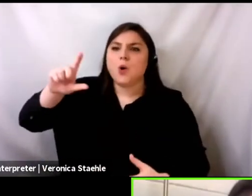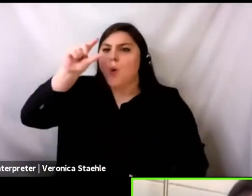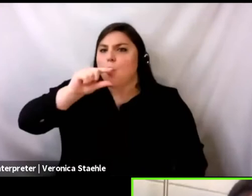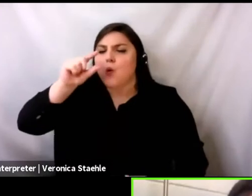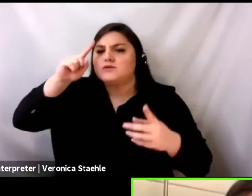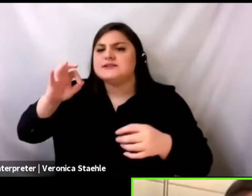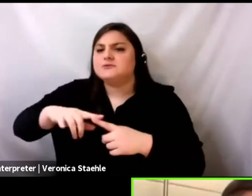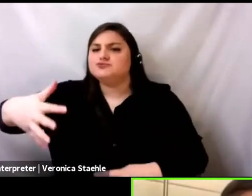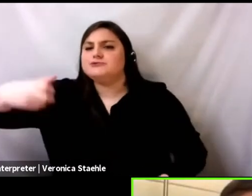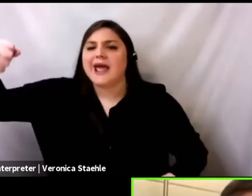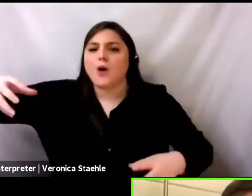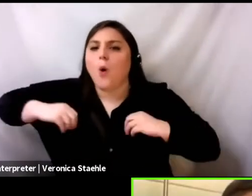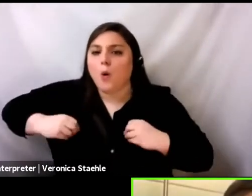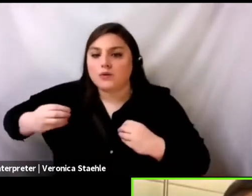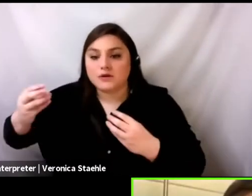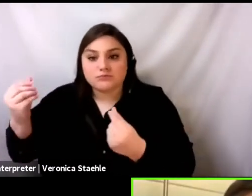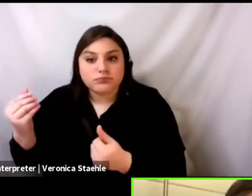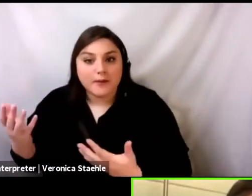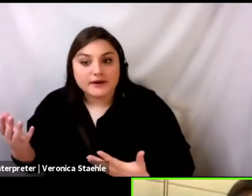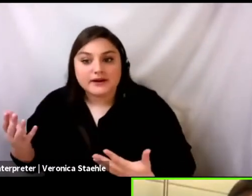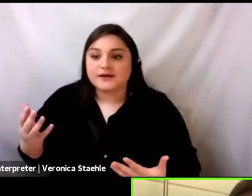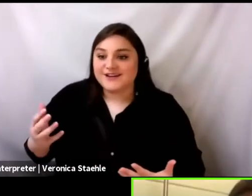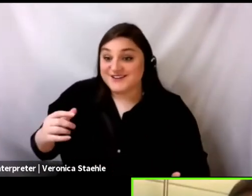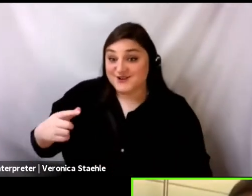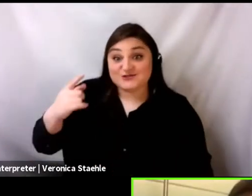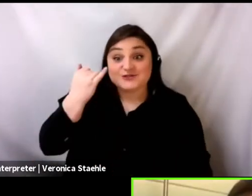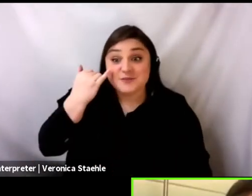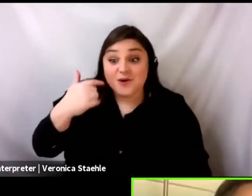such as, oh, I don't know, an ICF template?